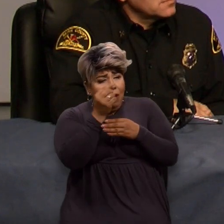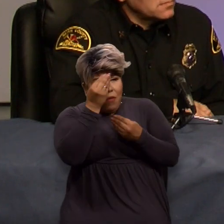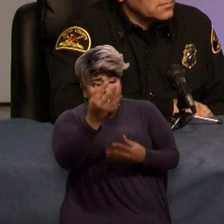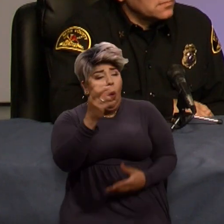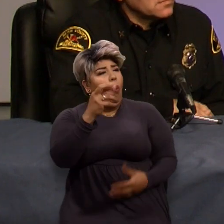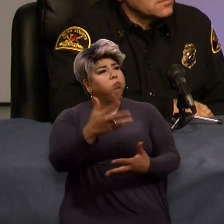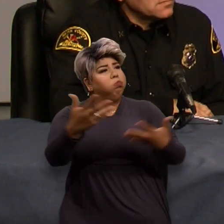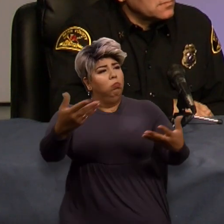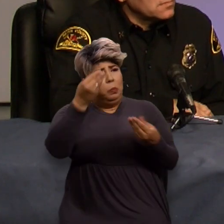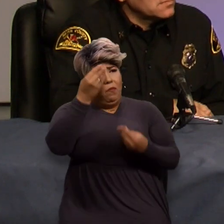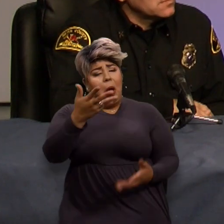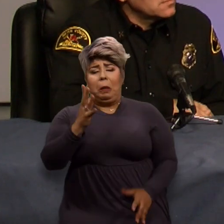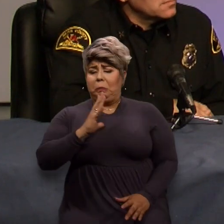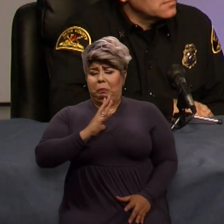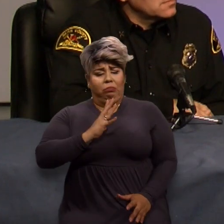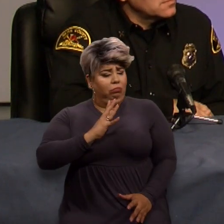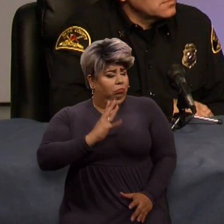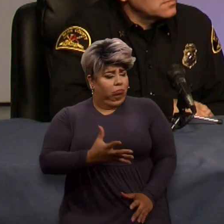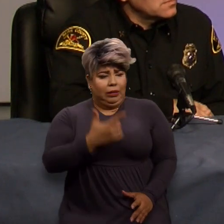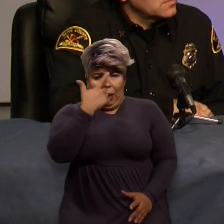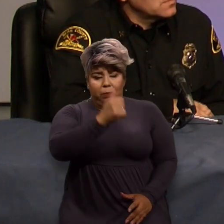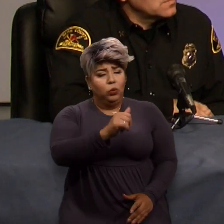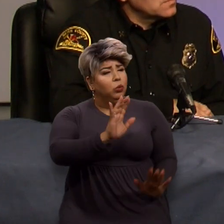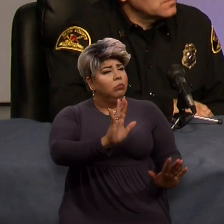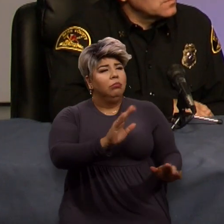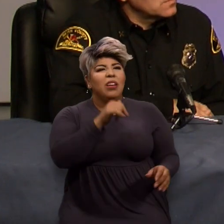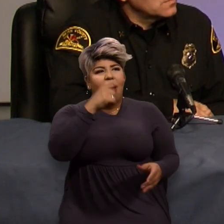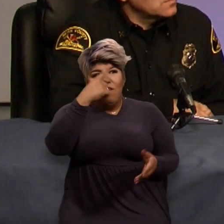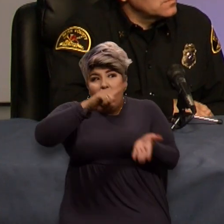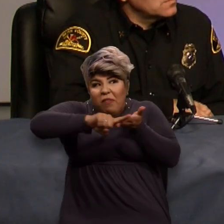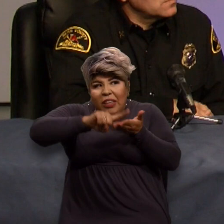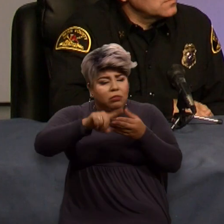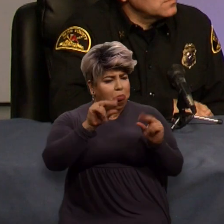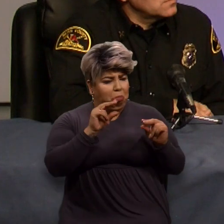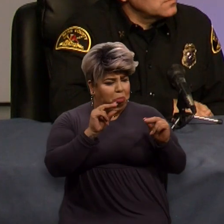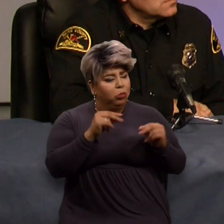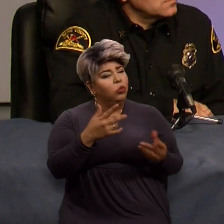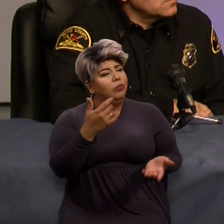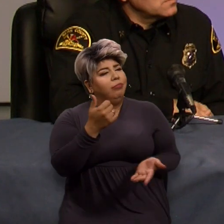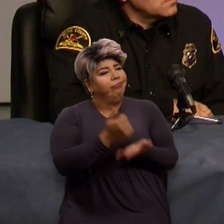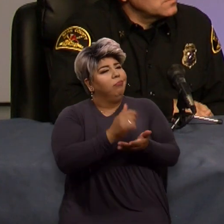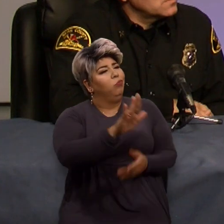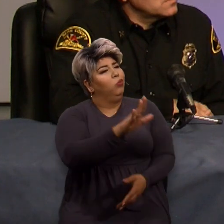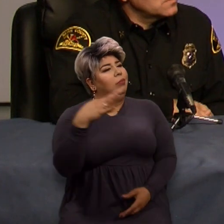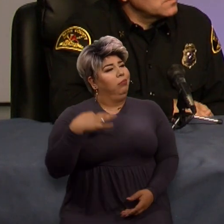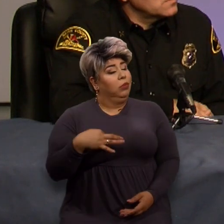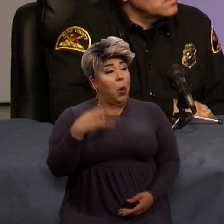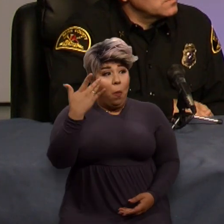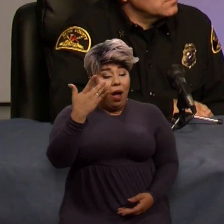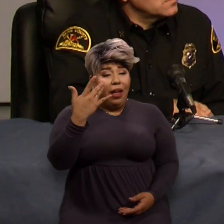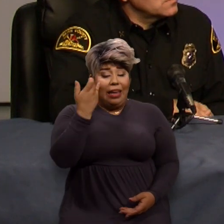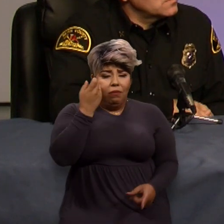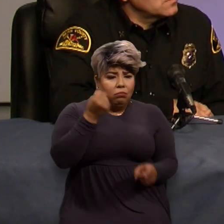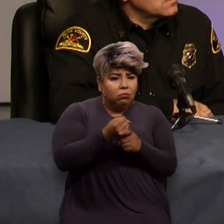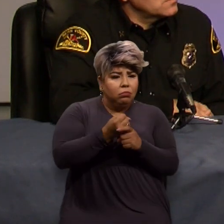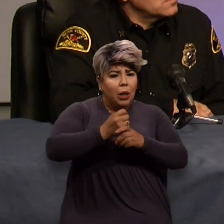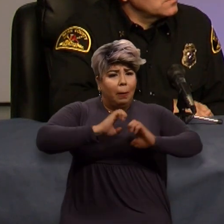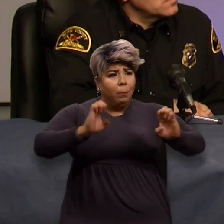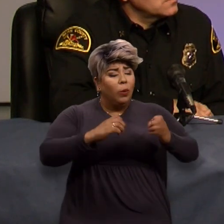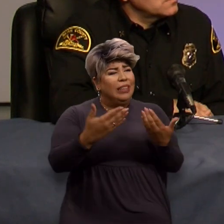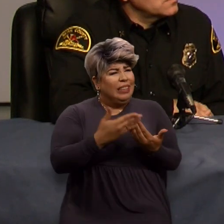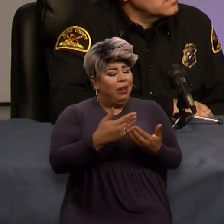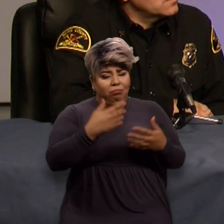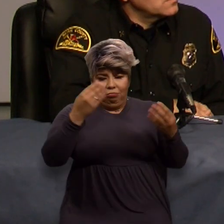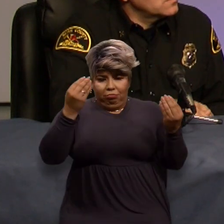as you want us to know. It's not for investigative purposes, it's purely just to help you. Because whenever you're in a true emergency, it's easy to